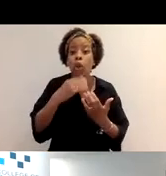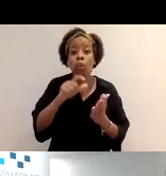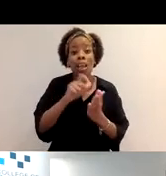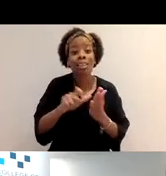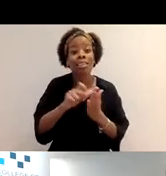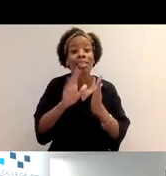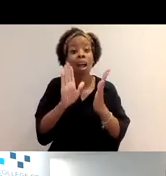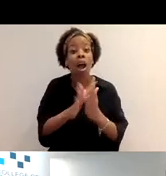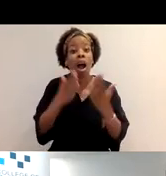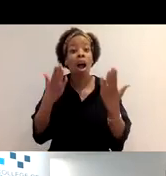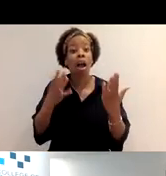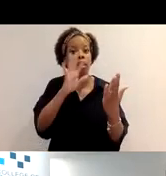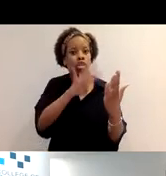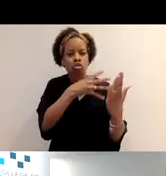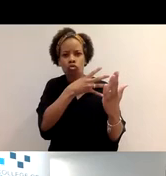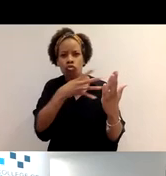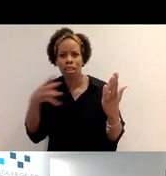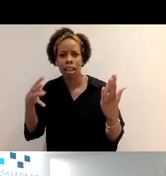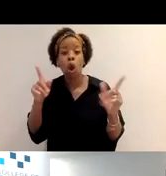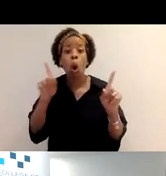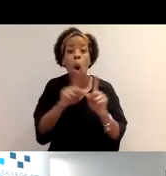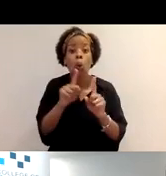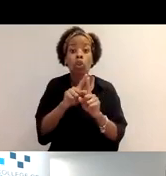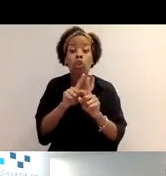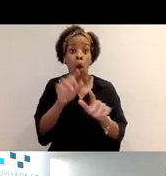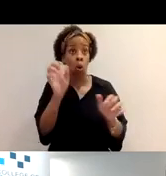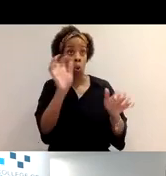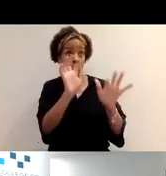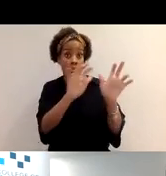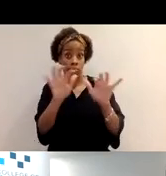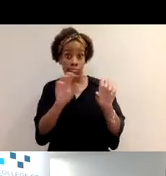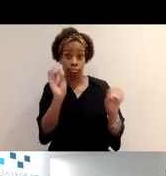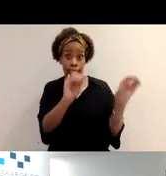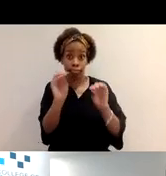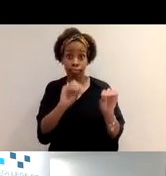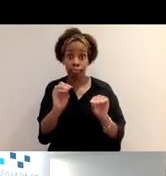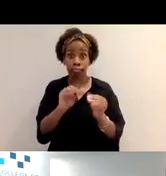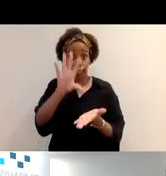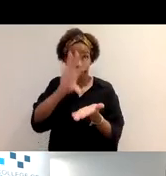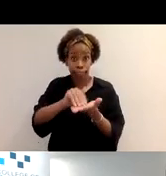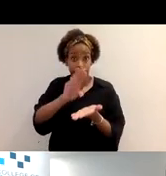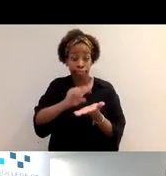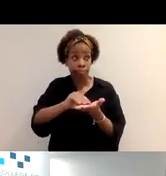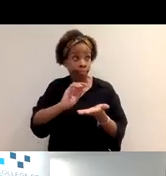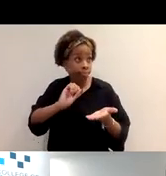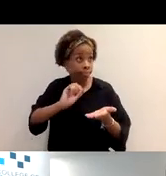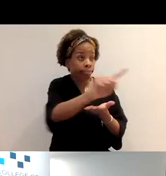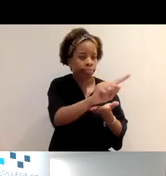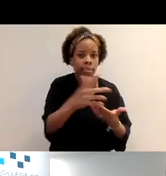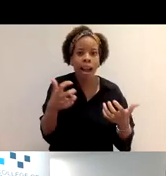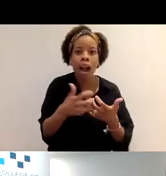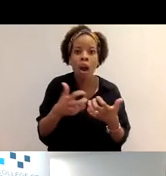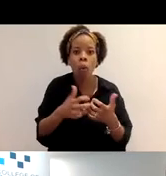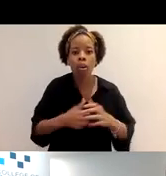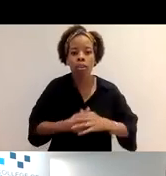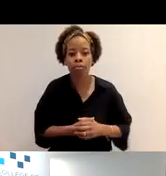to export your diary should you be called to audit. So this is, as